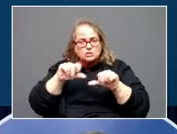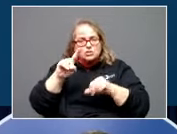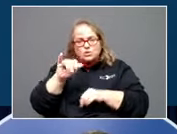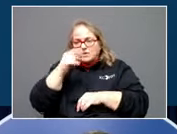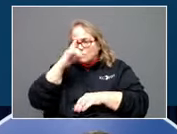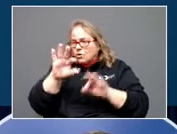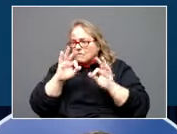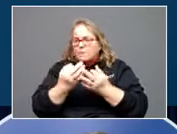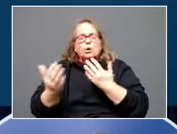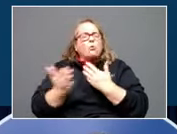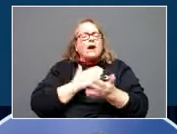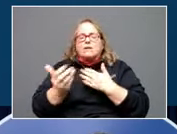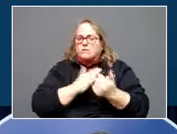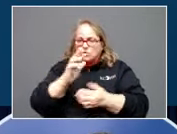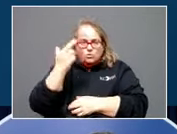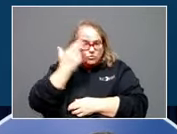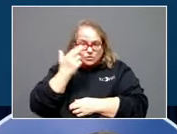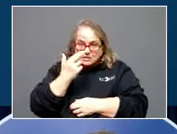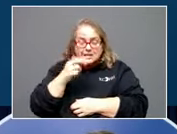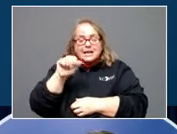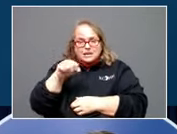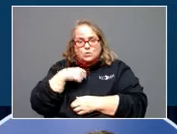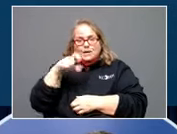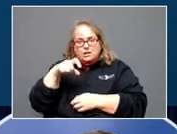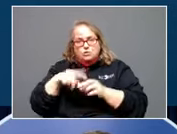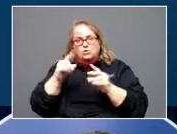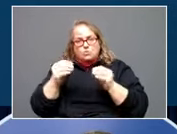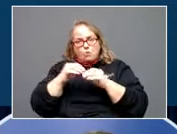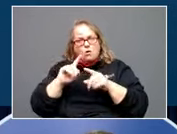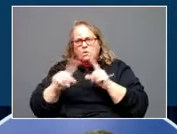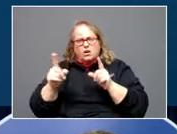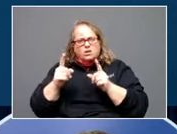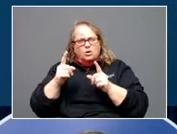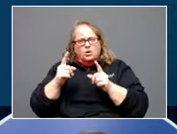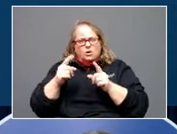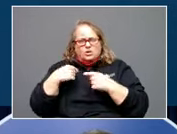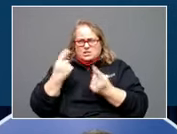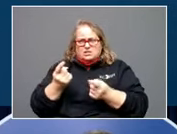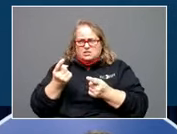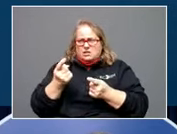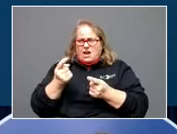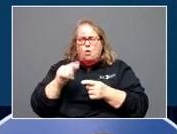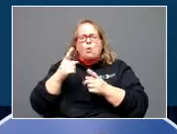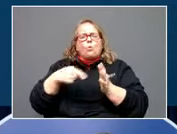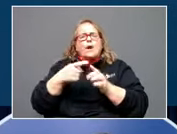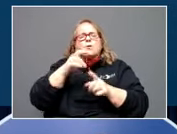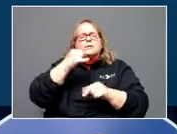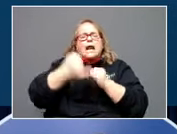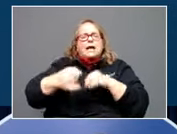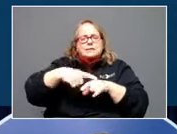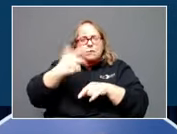the reason. Yes, we need to do more. But when was the last thing that three-quarters of everybody agreed on anything? This